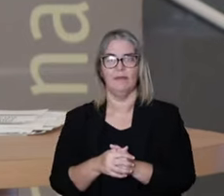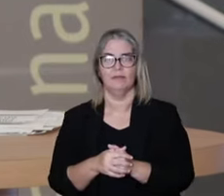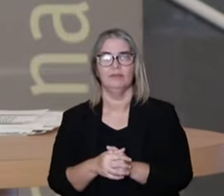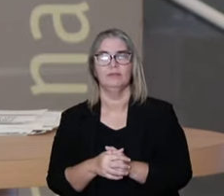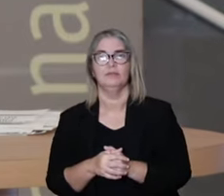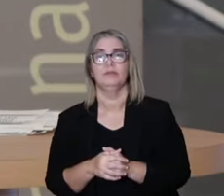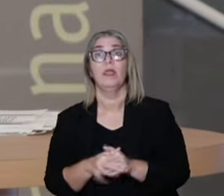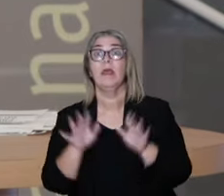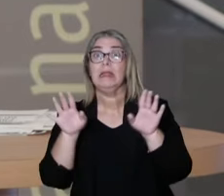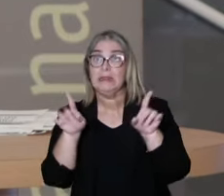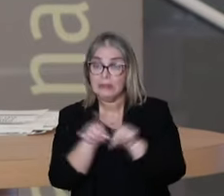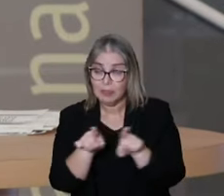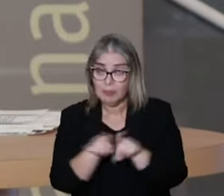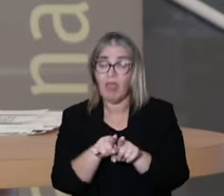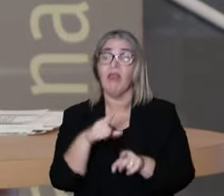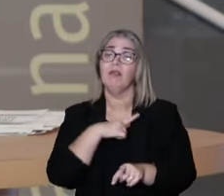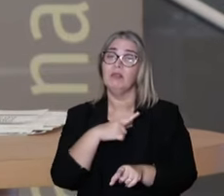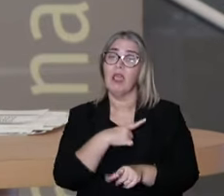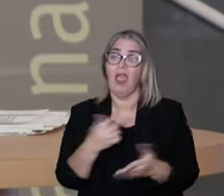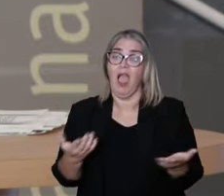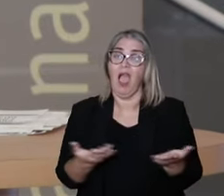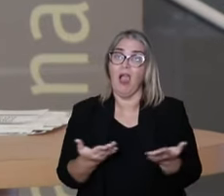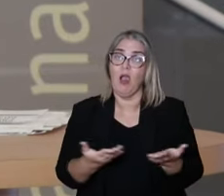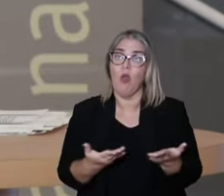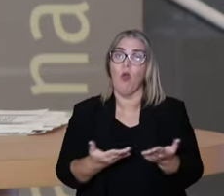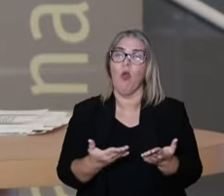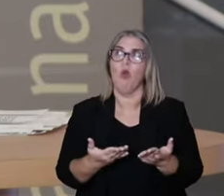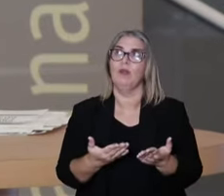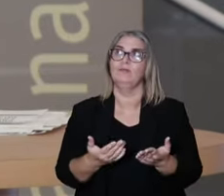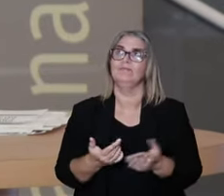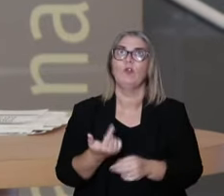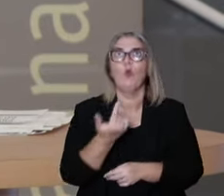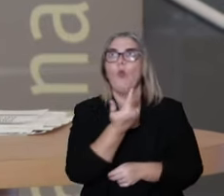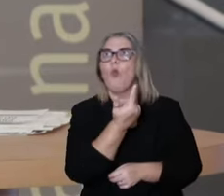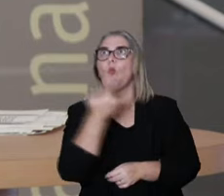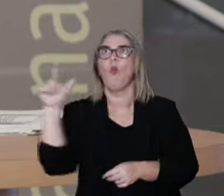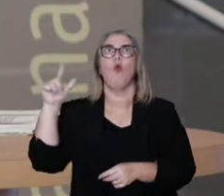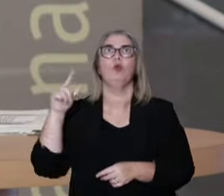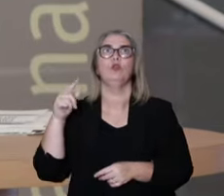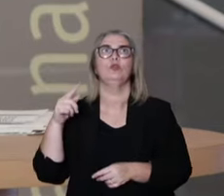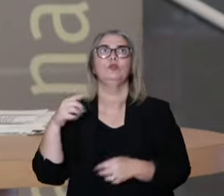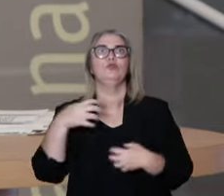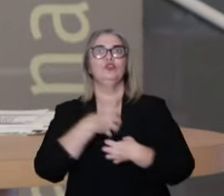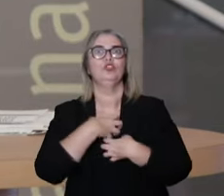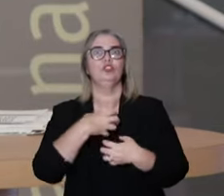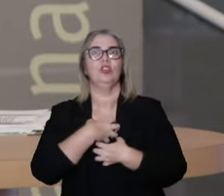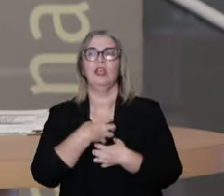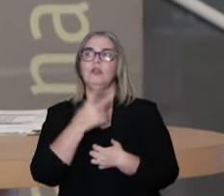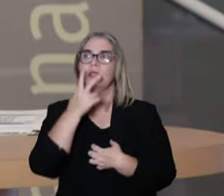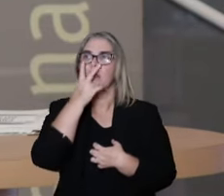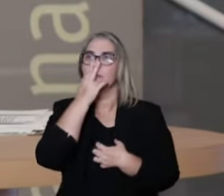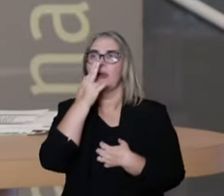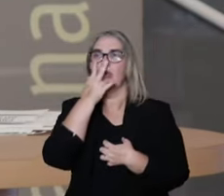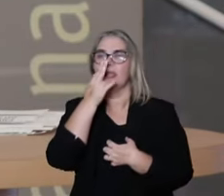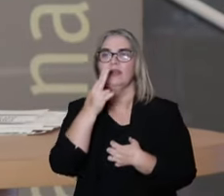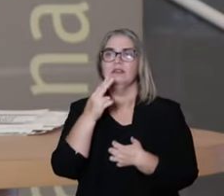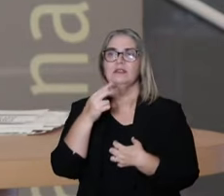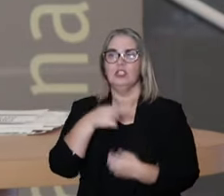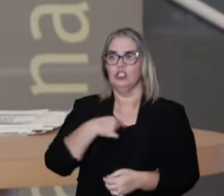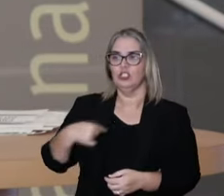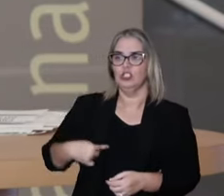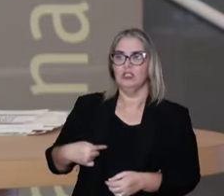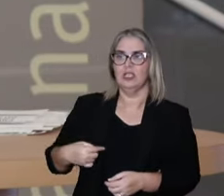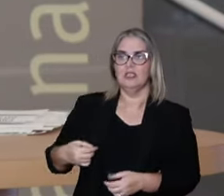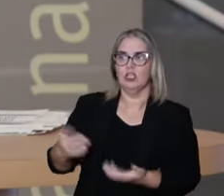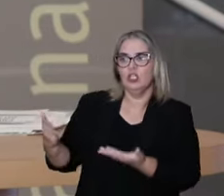we call the traditional Chinese medicine and the other part that is the knowledge that